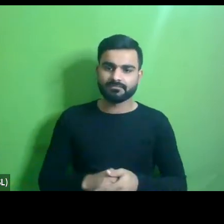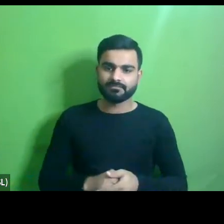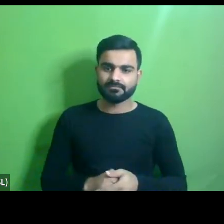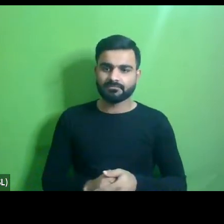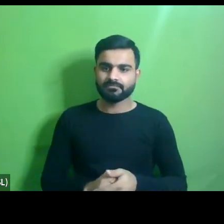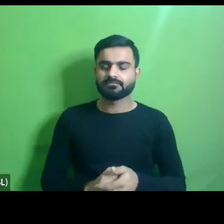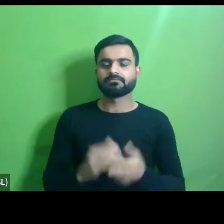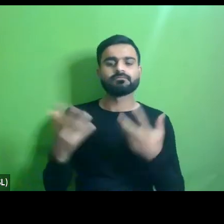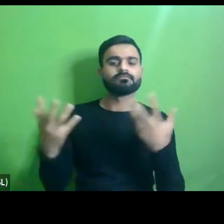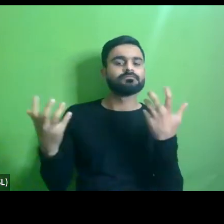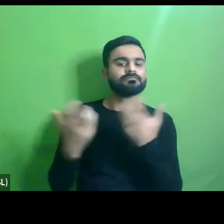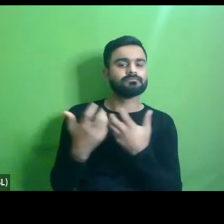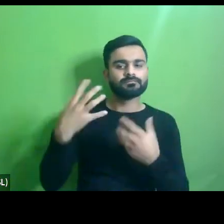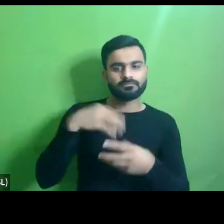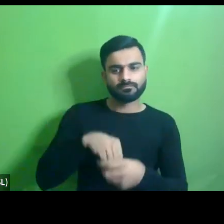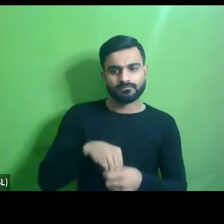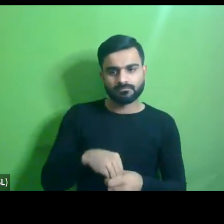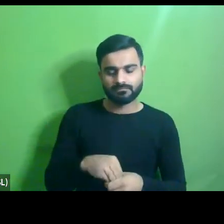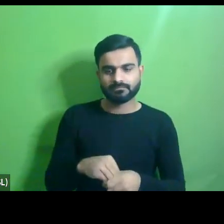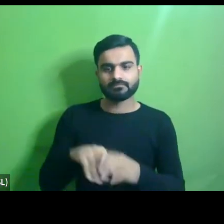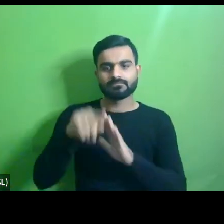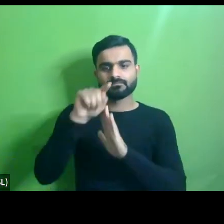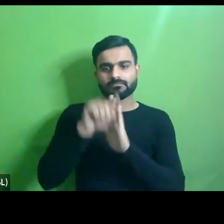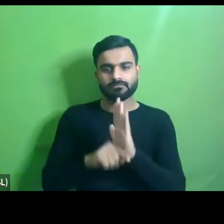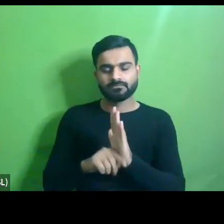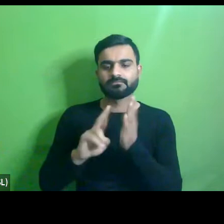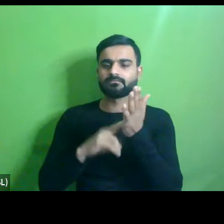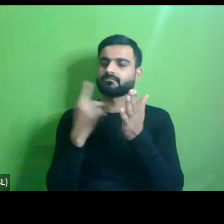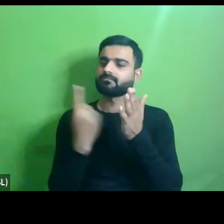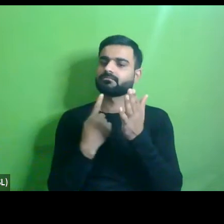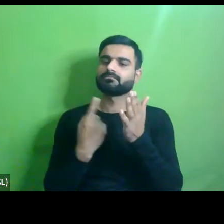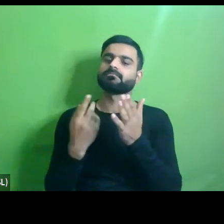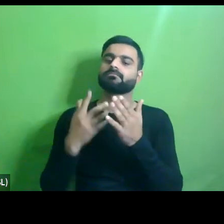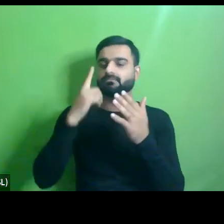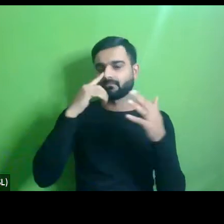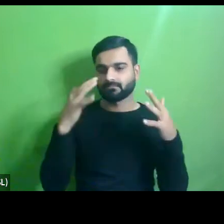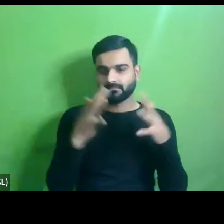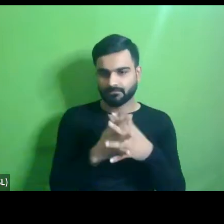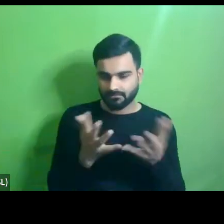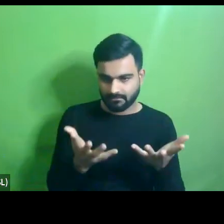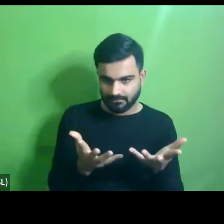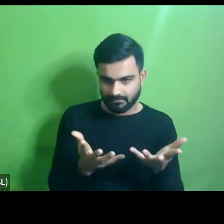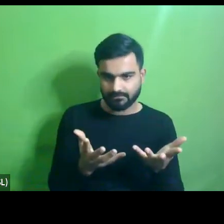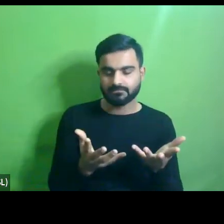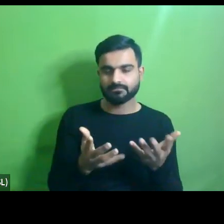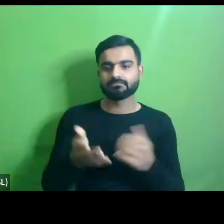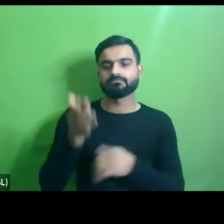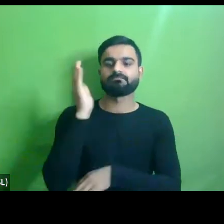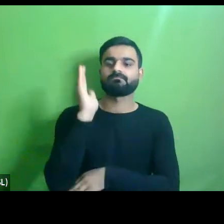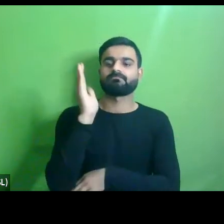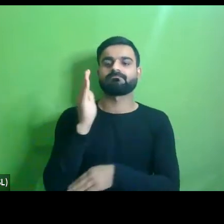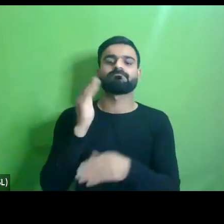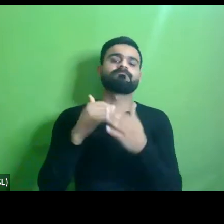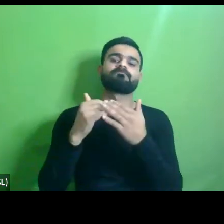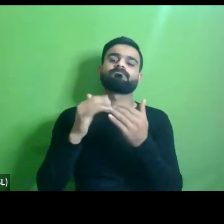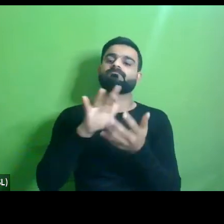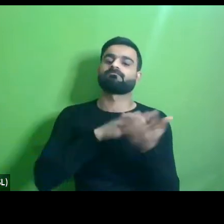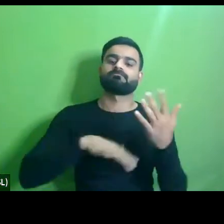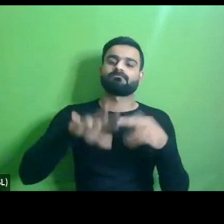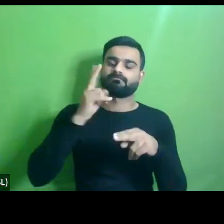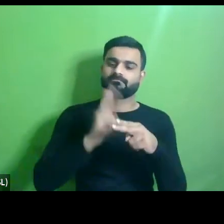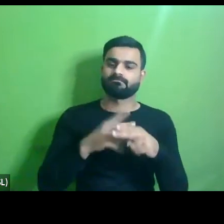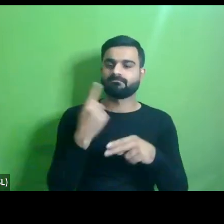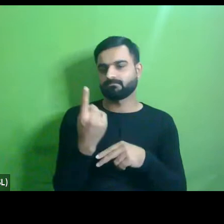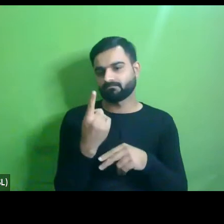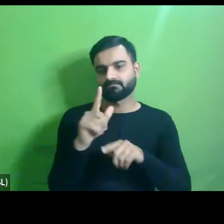integration into um policies like the national policy for women which is uh at present in this draft stage could be one of